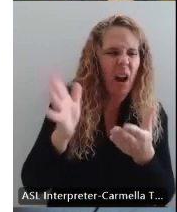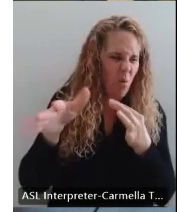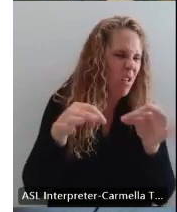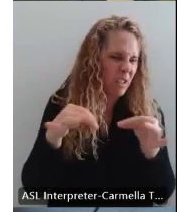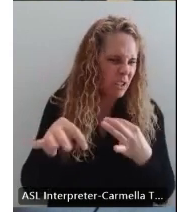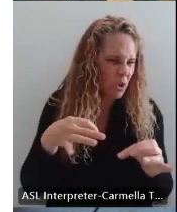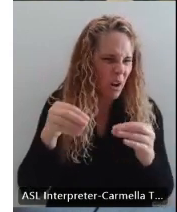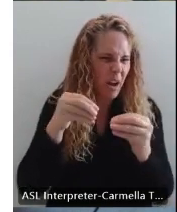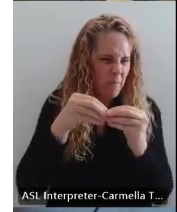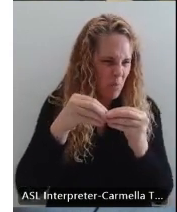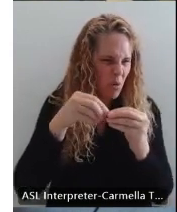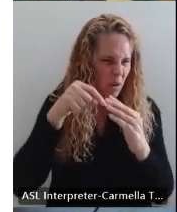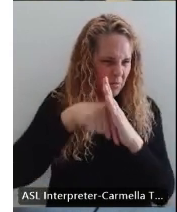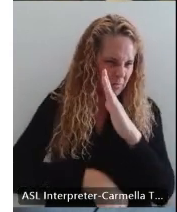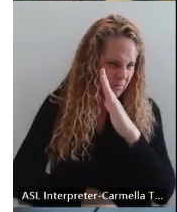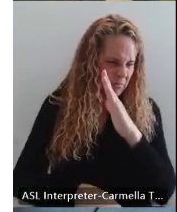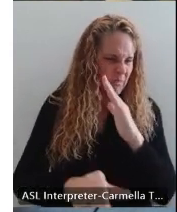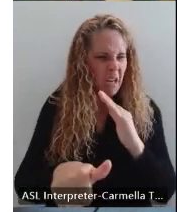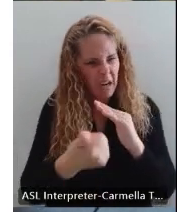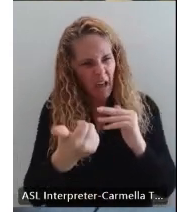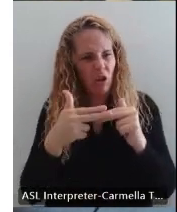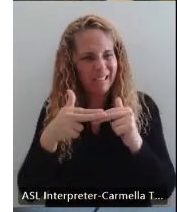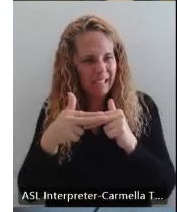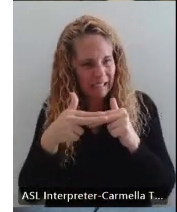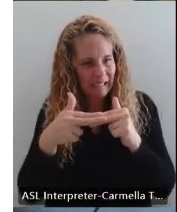in another slide.